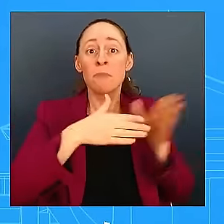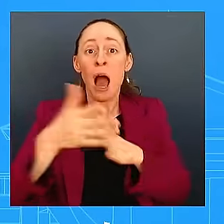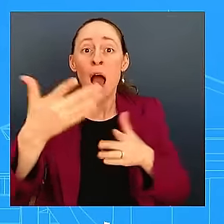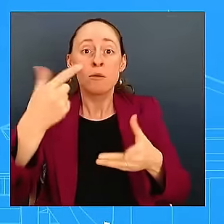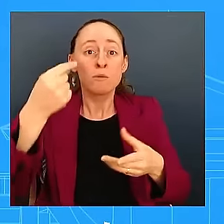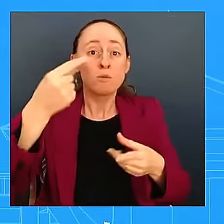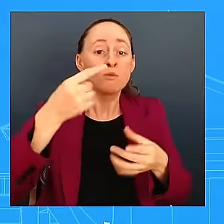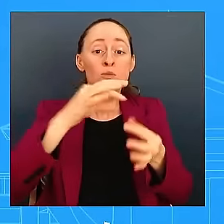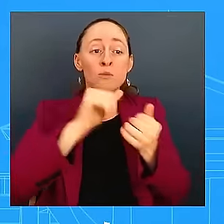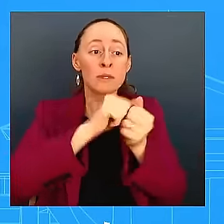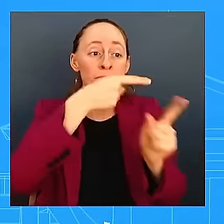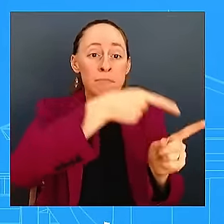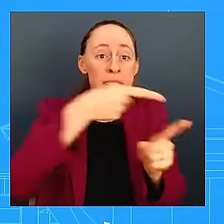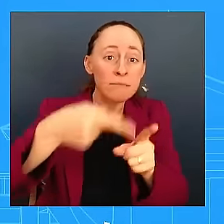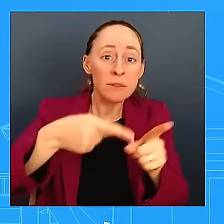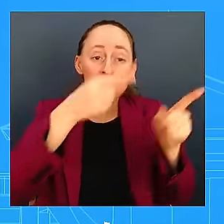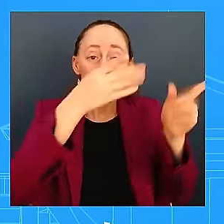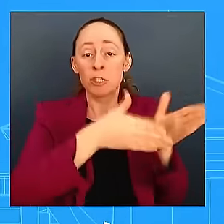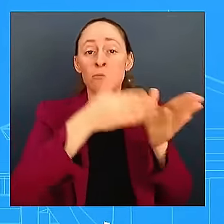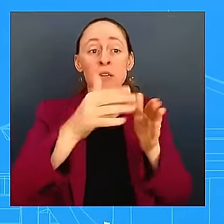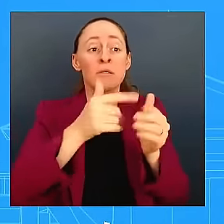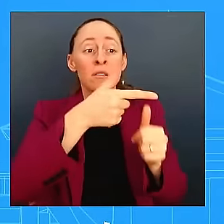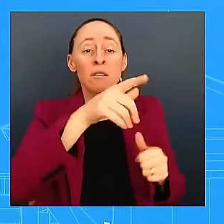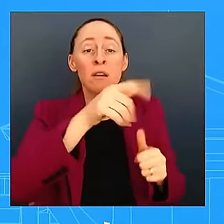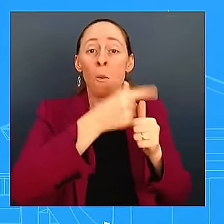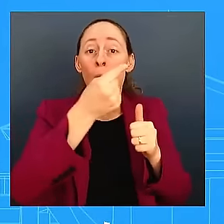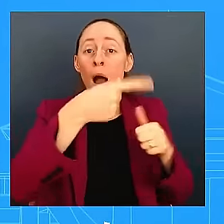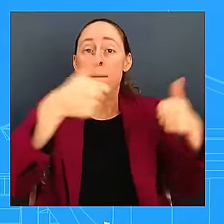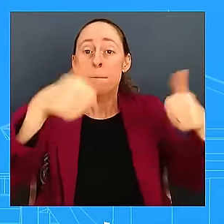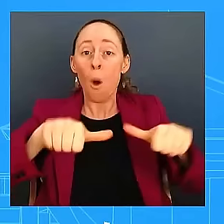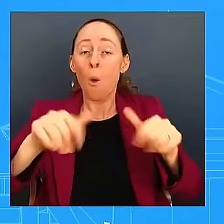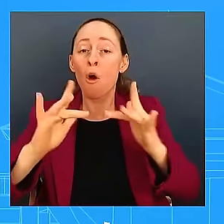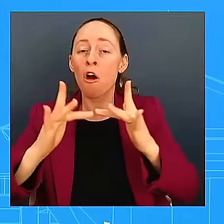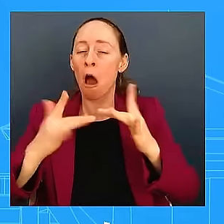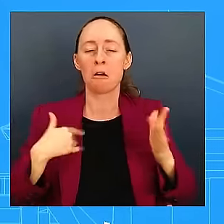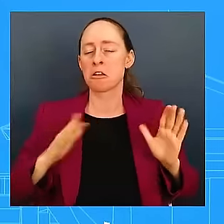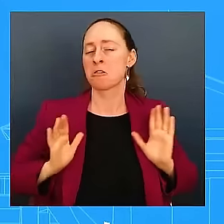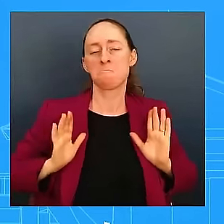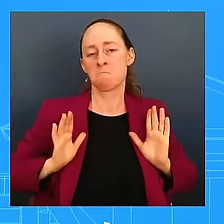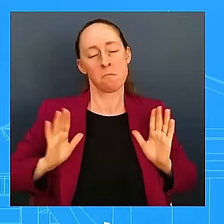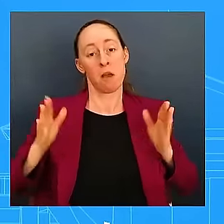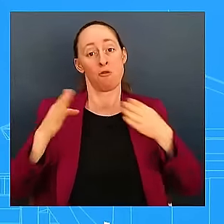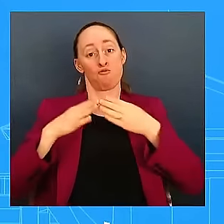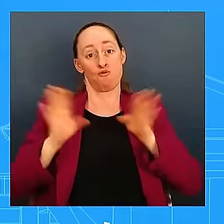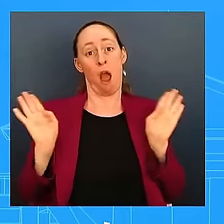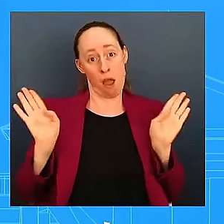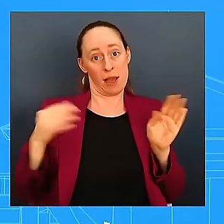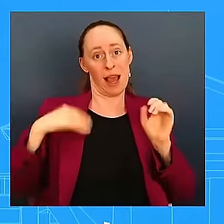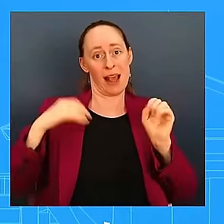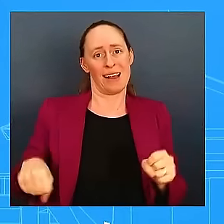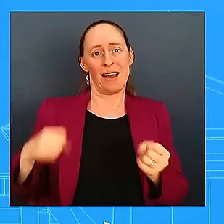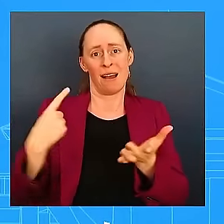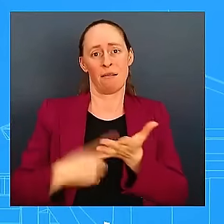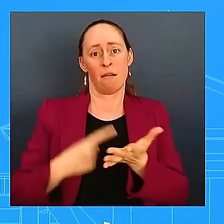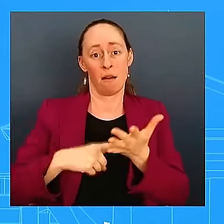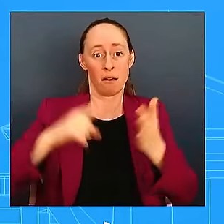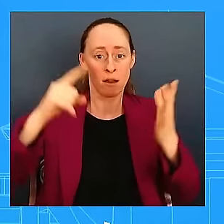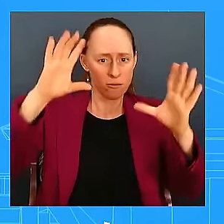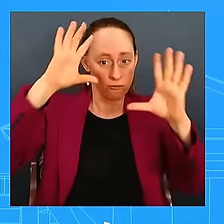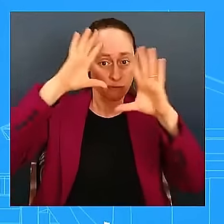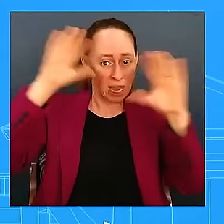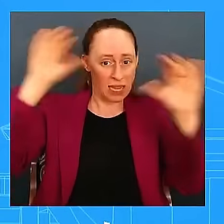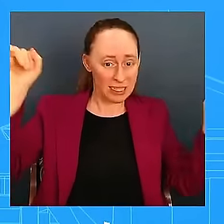What I will say more broadly – and we have been very clear from here. The President has been clear. The Vice President has been clear. I think